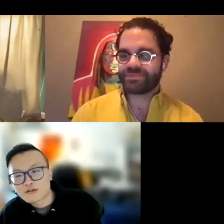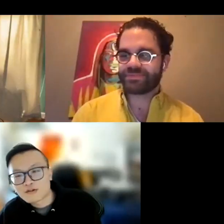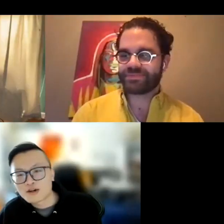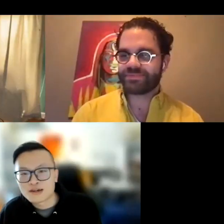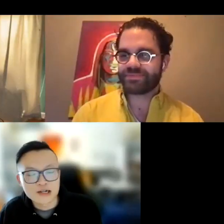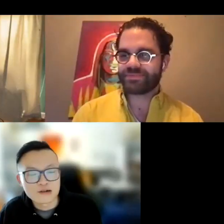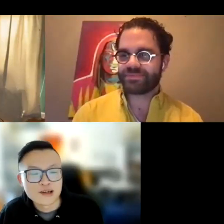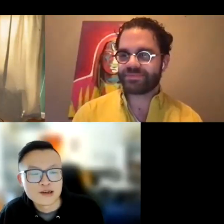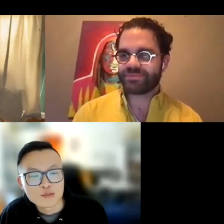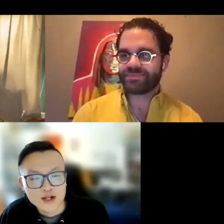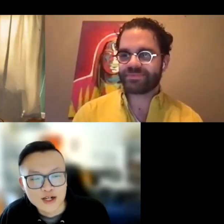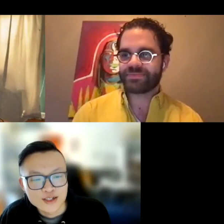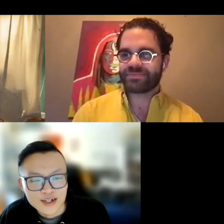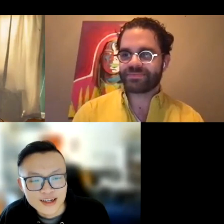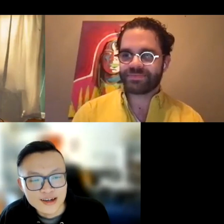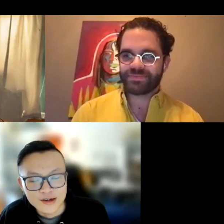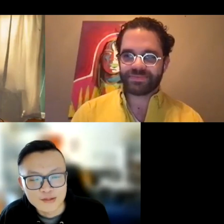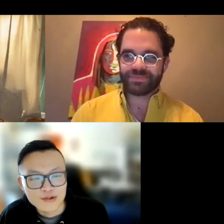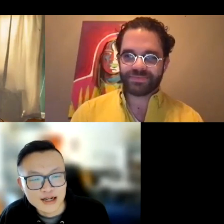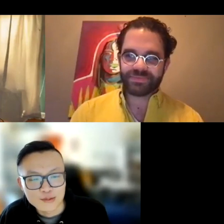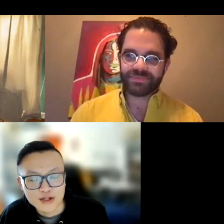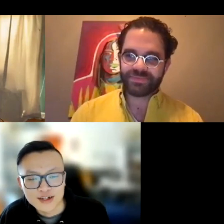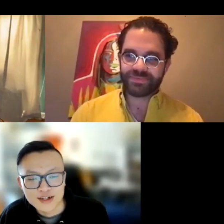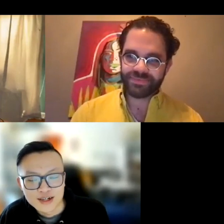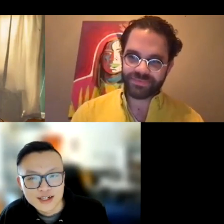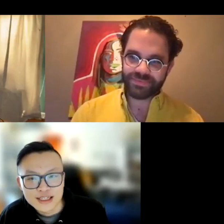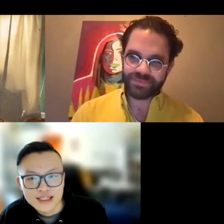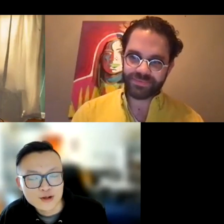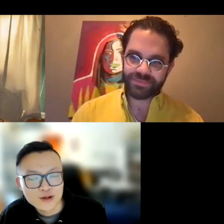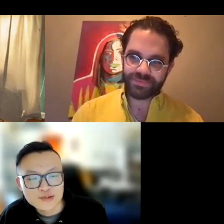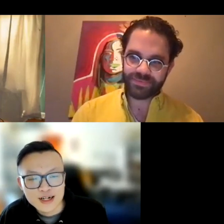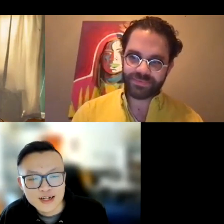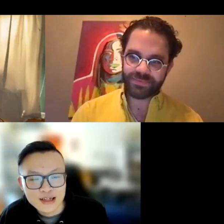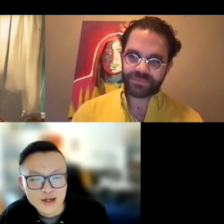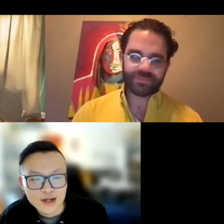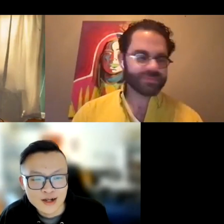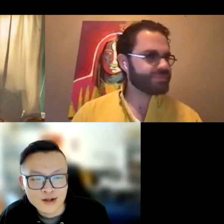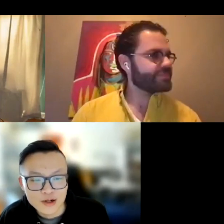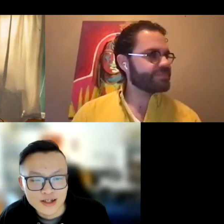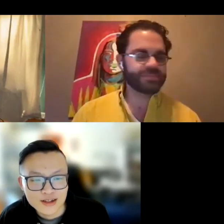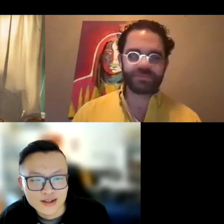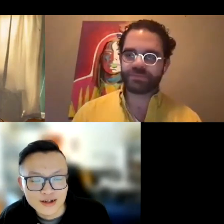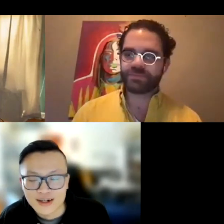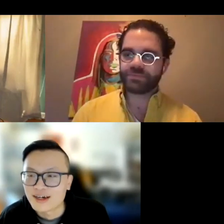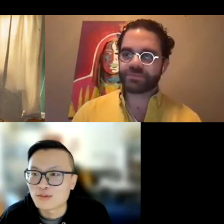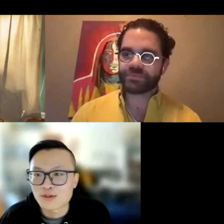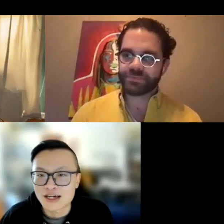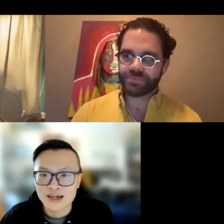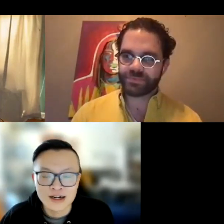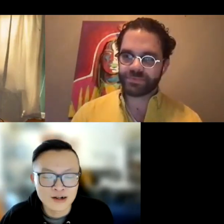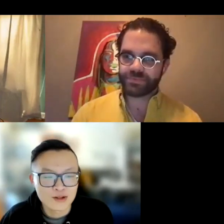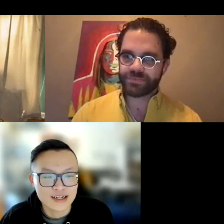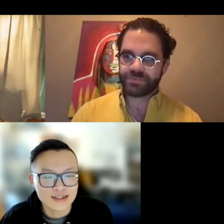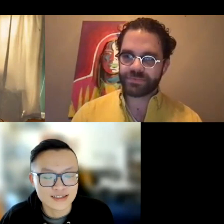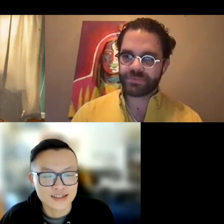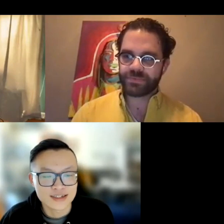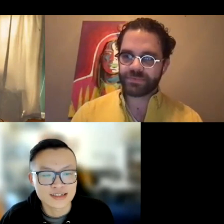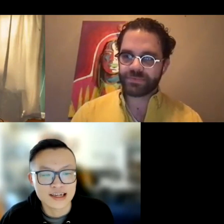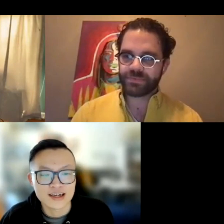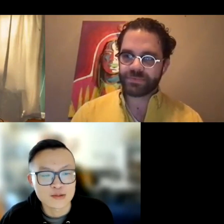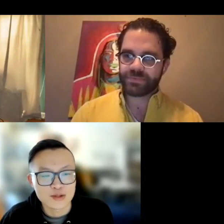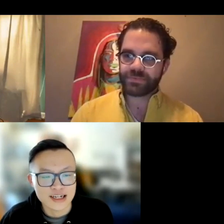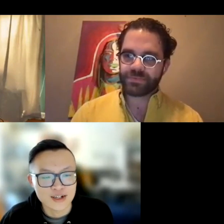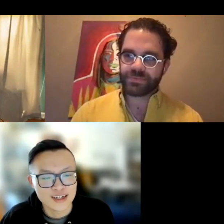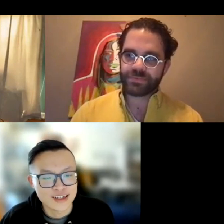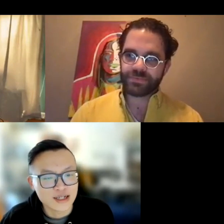Hi, everyone. I'm Jeremy. My pronouns are he and I'm a Taiwanese-American male with black hair, black glasses,